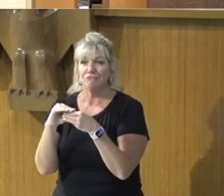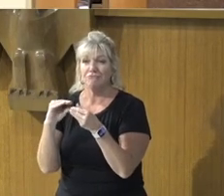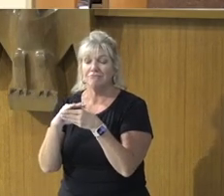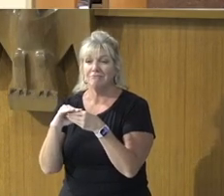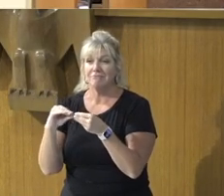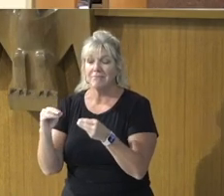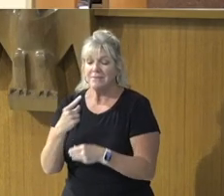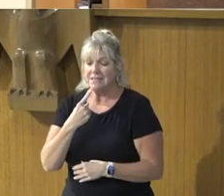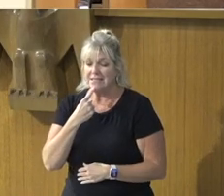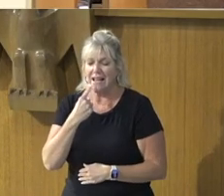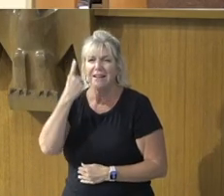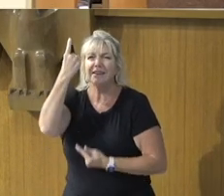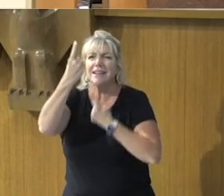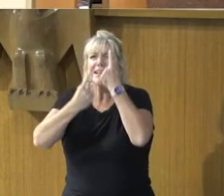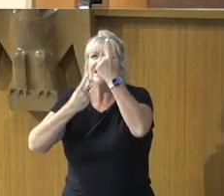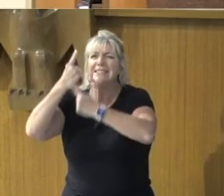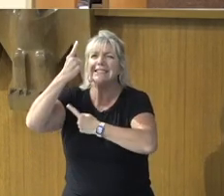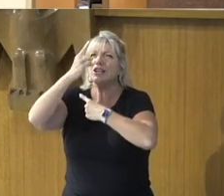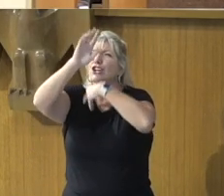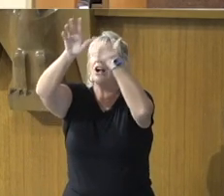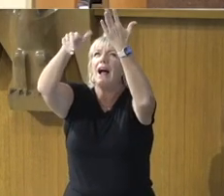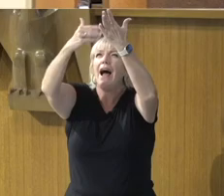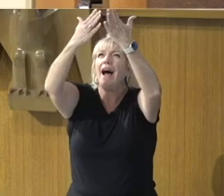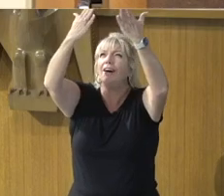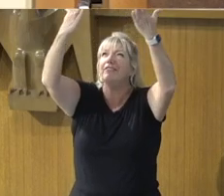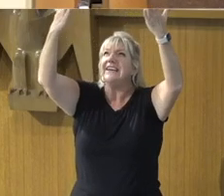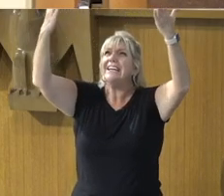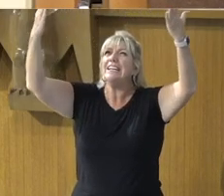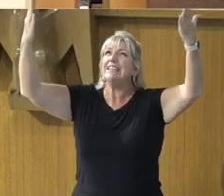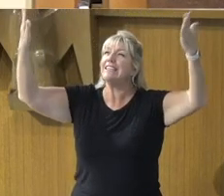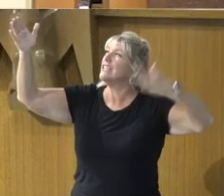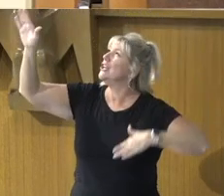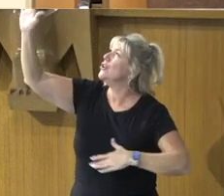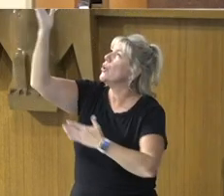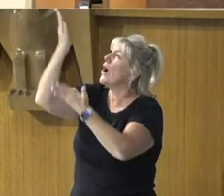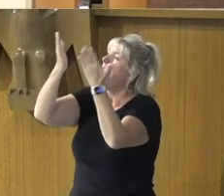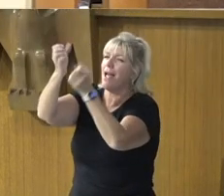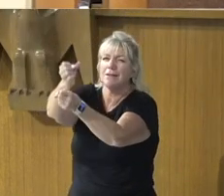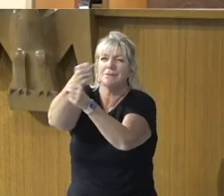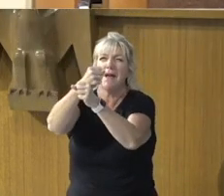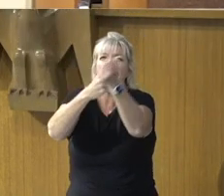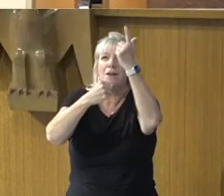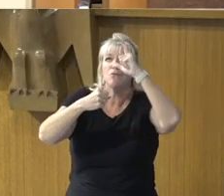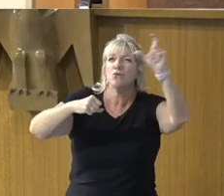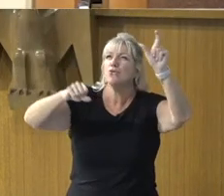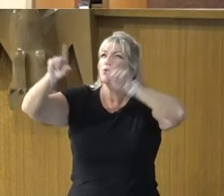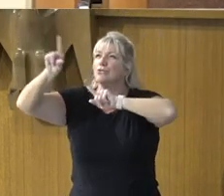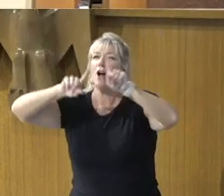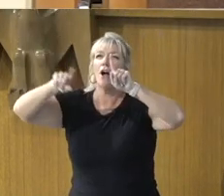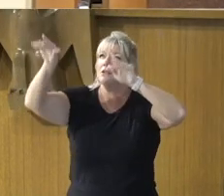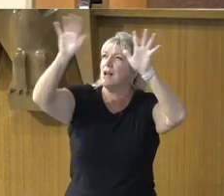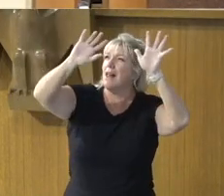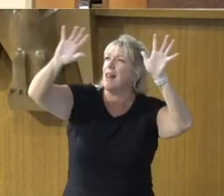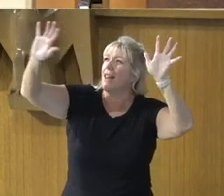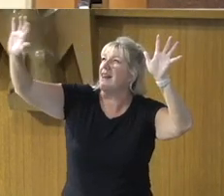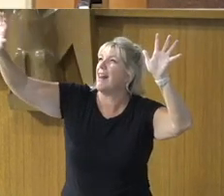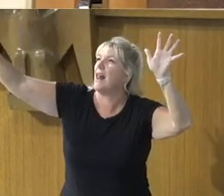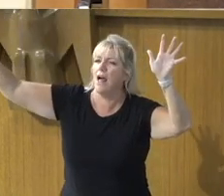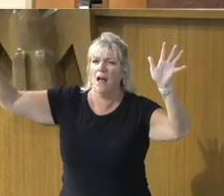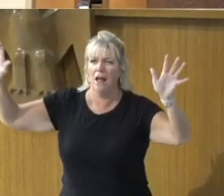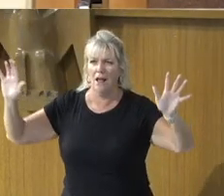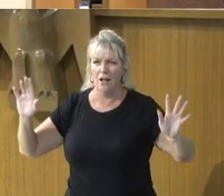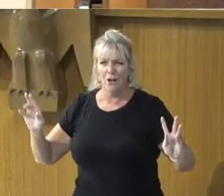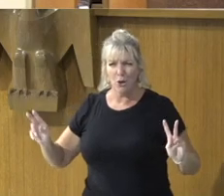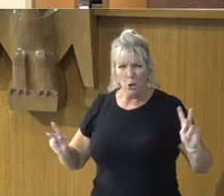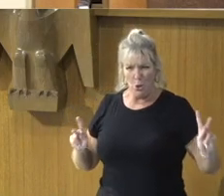When I consider the heavens, And the work of thy fingers, The moon and the stars, Which thou hast made, What is humankind,